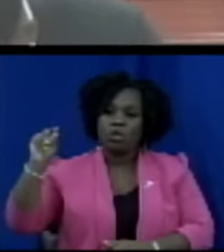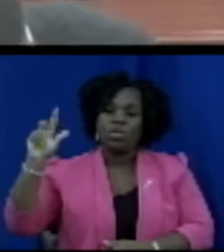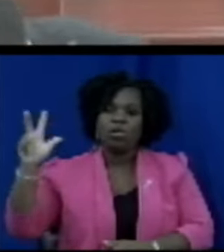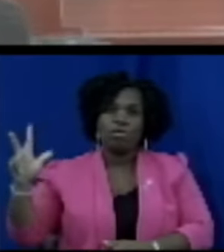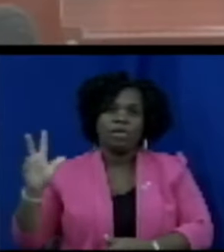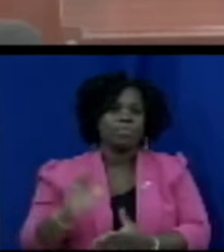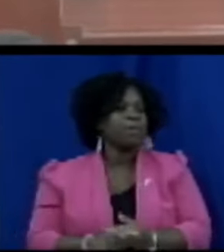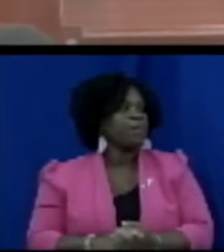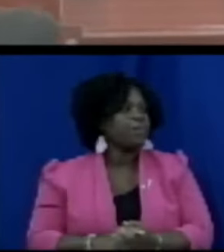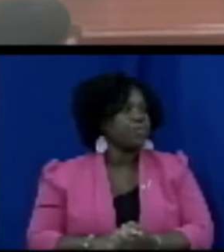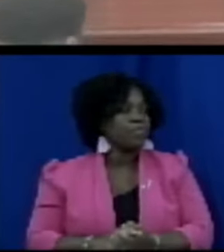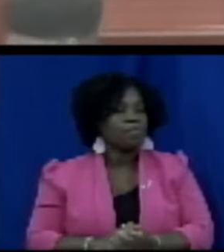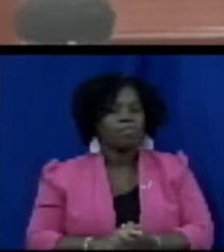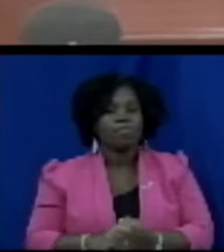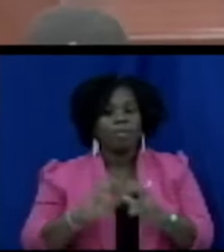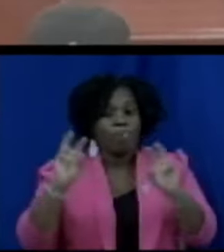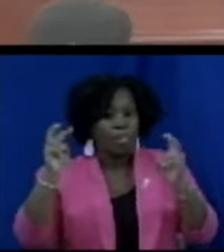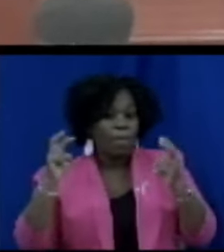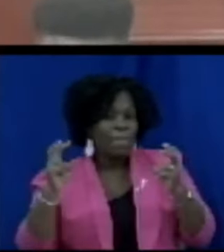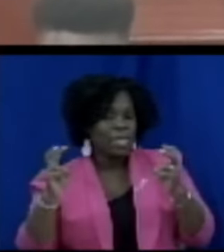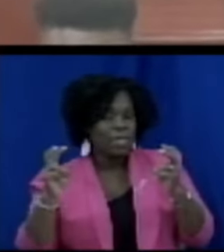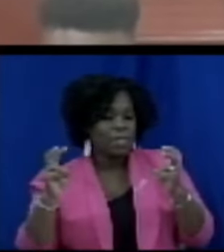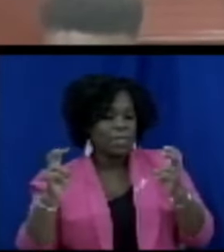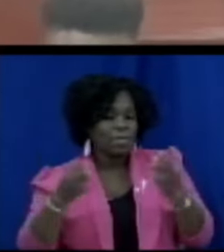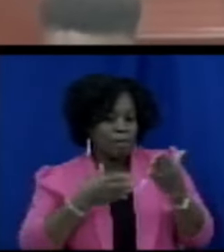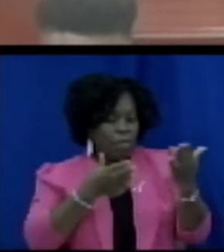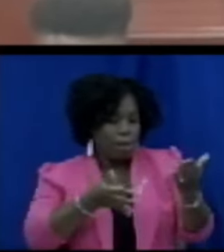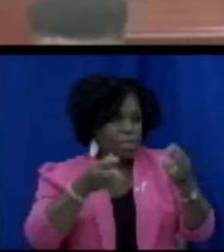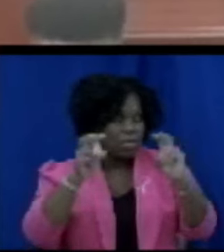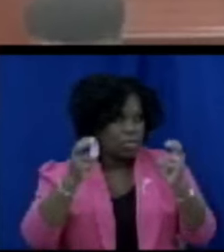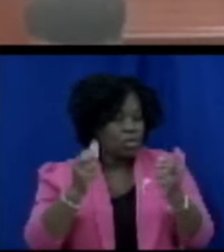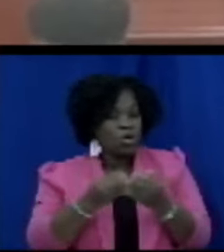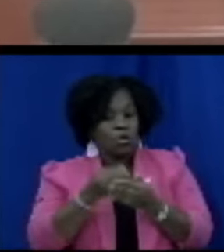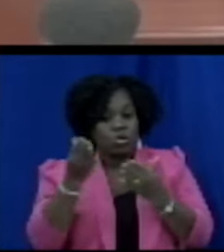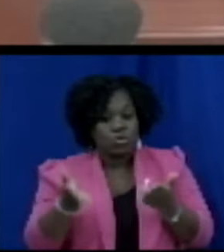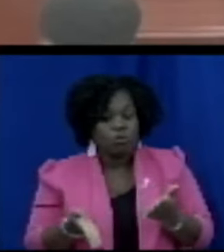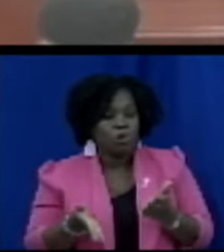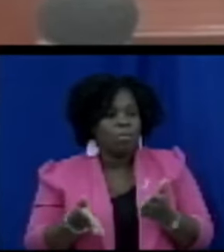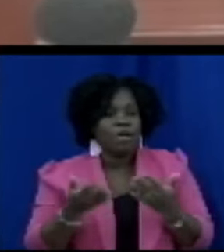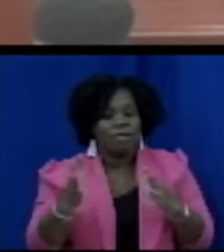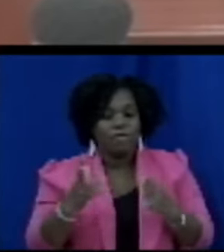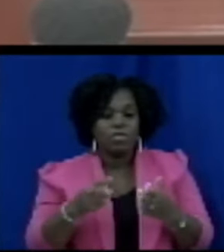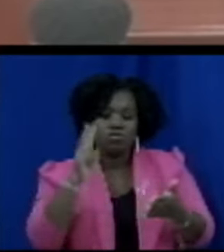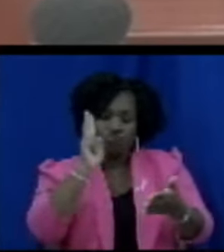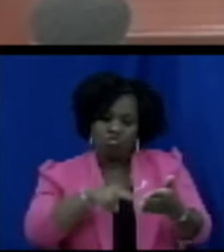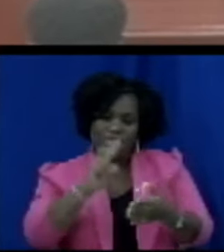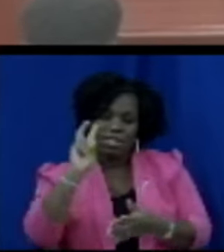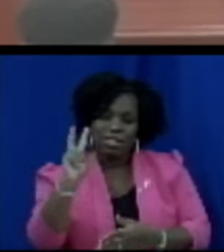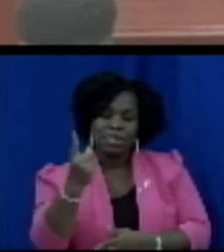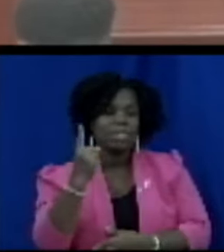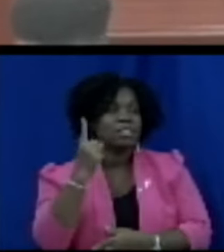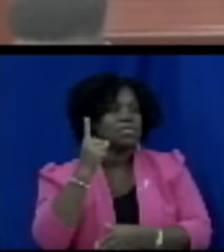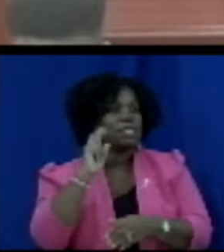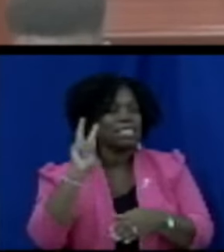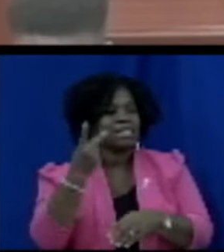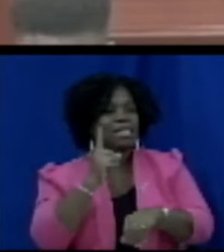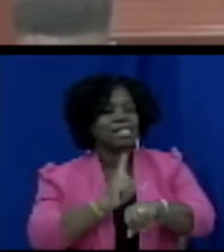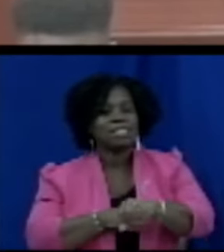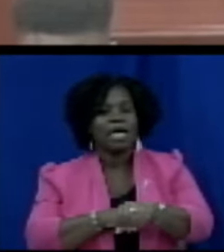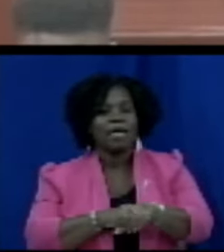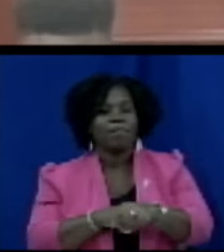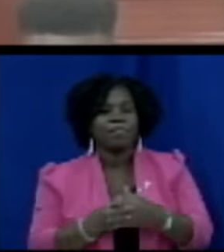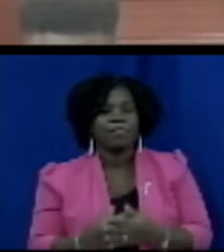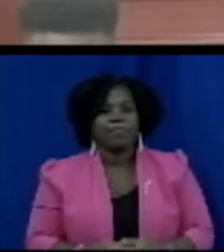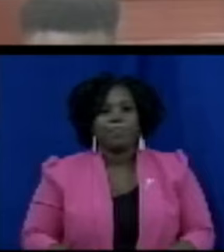the bill shortly entitled consumer protection bill 2023 has been read a second time house moves to